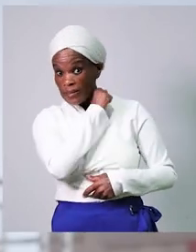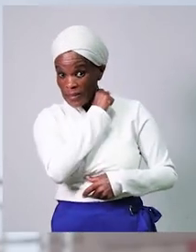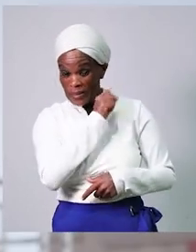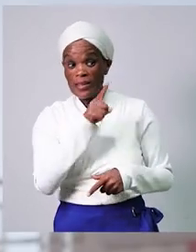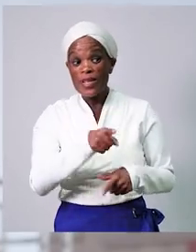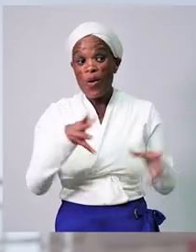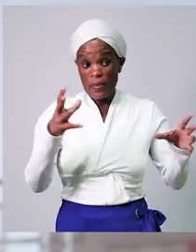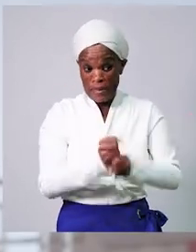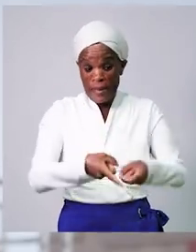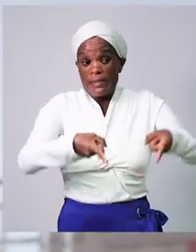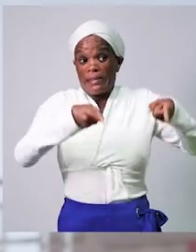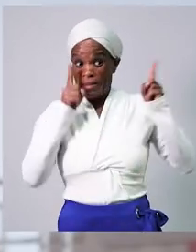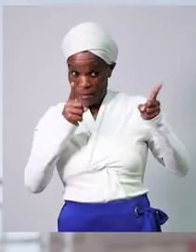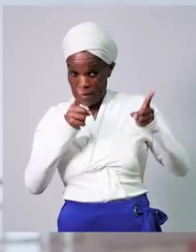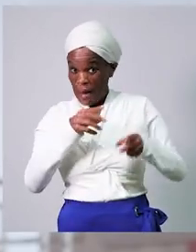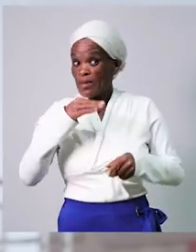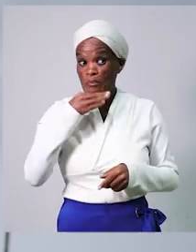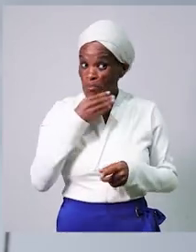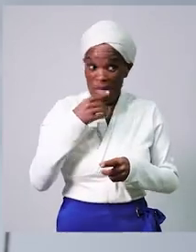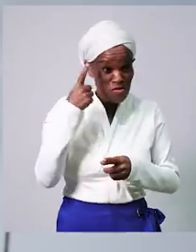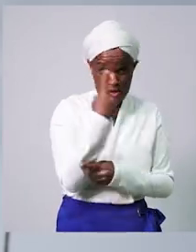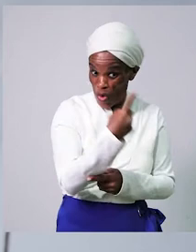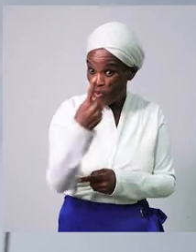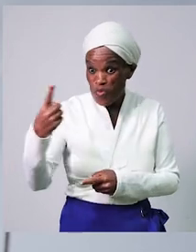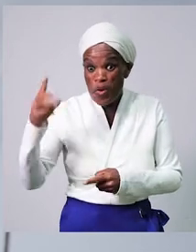alive? I might be Stranding